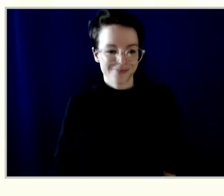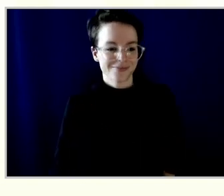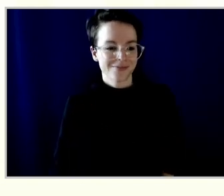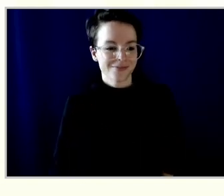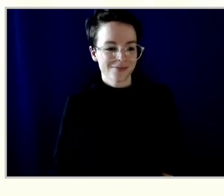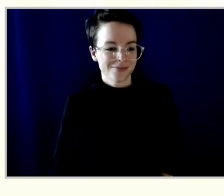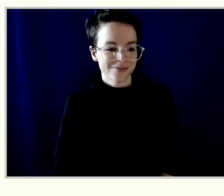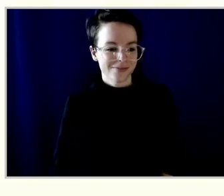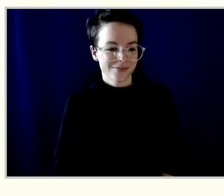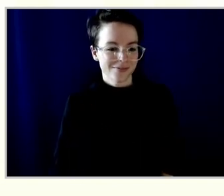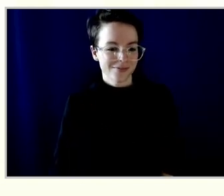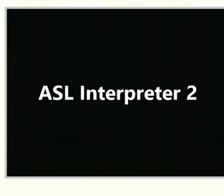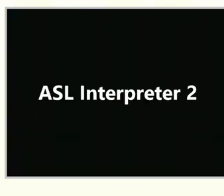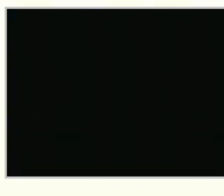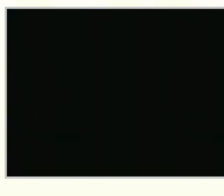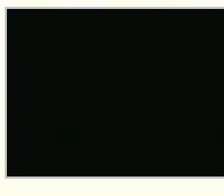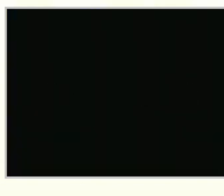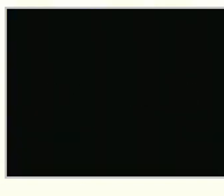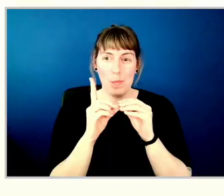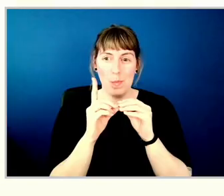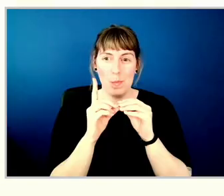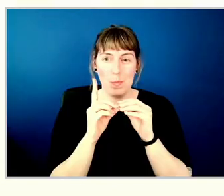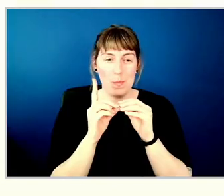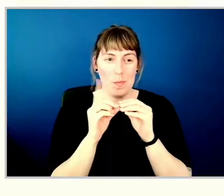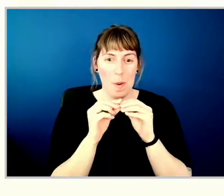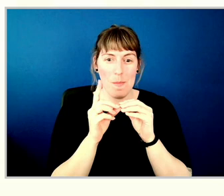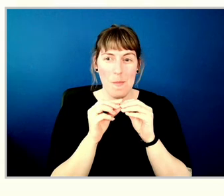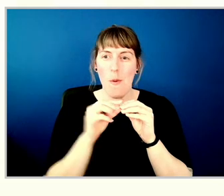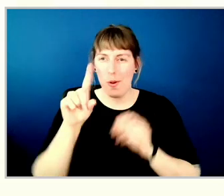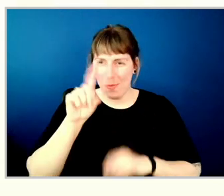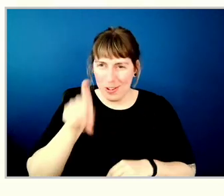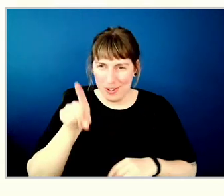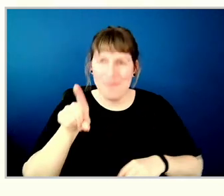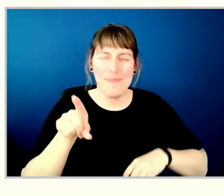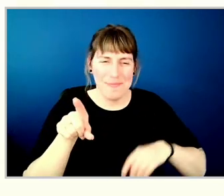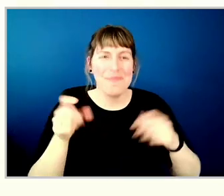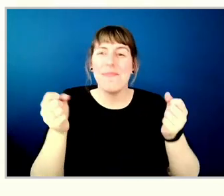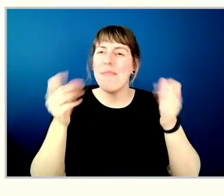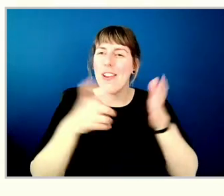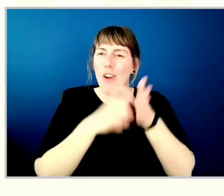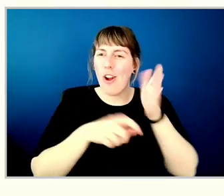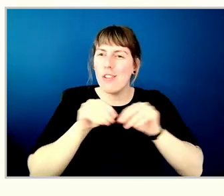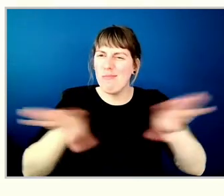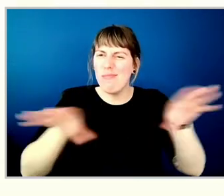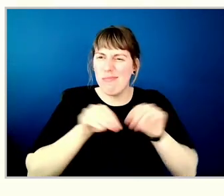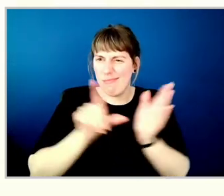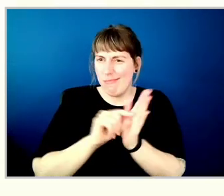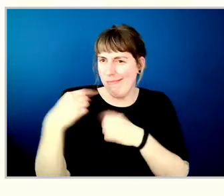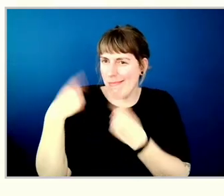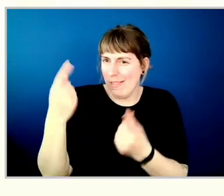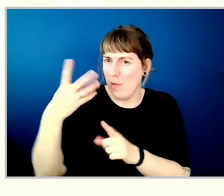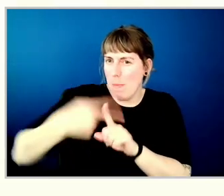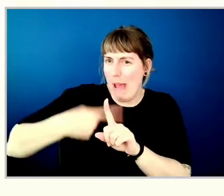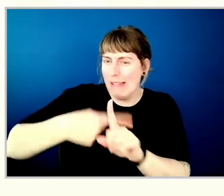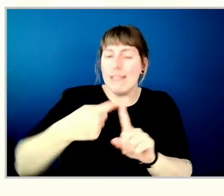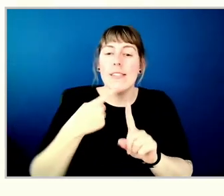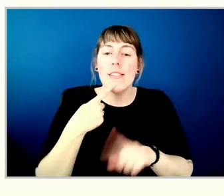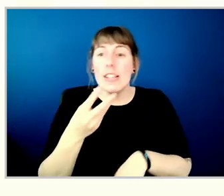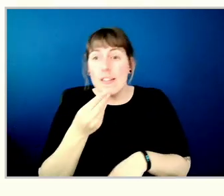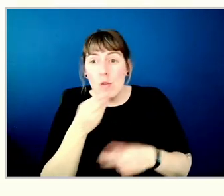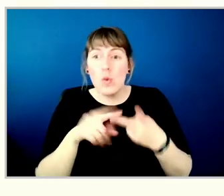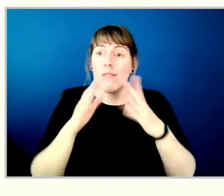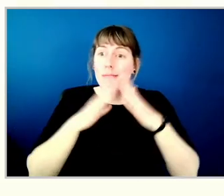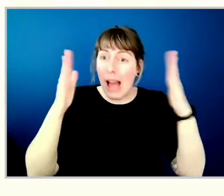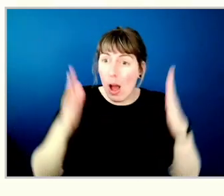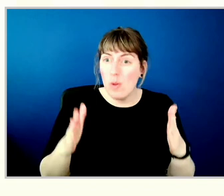our question is from Min. There have been several articles published in the past few months regarding the increase in food and housing insecurity